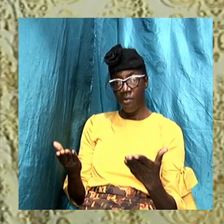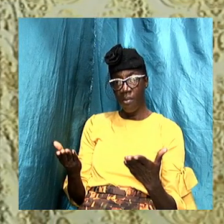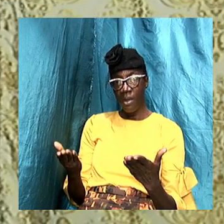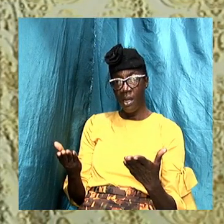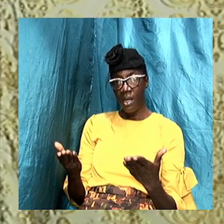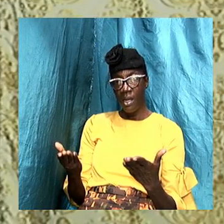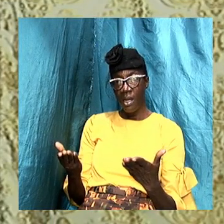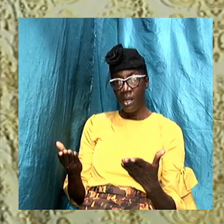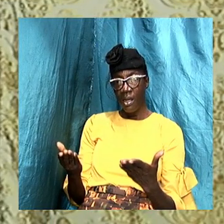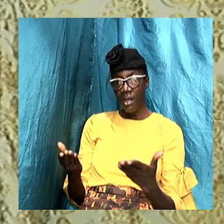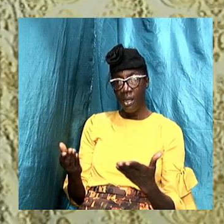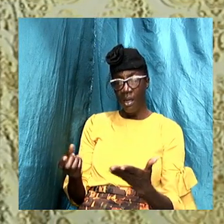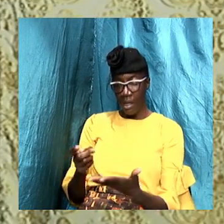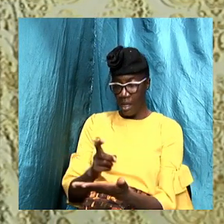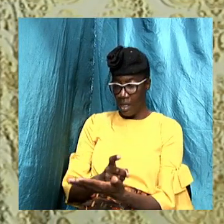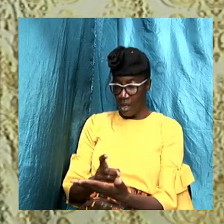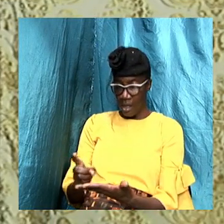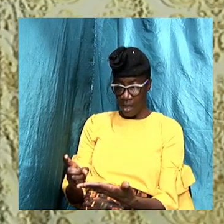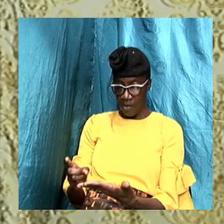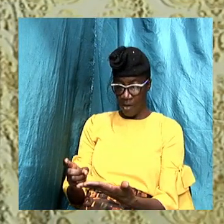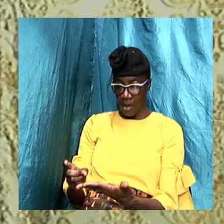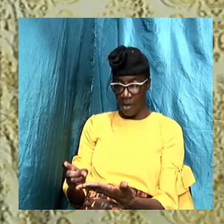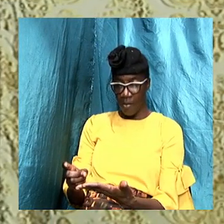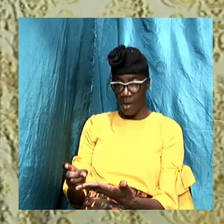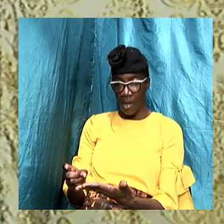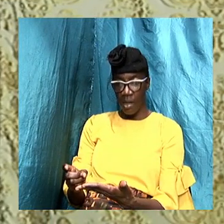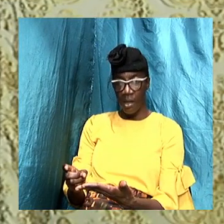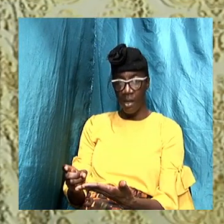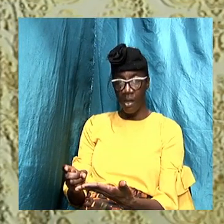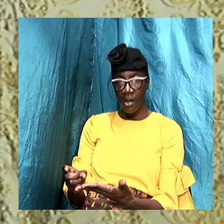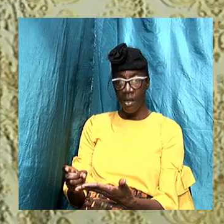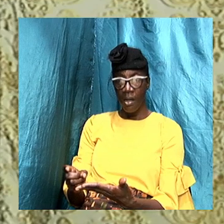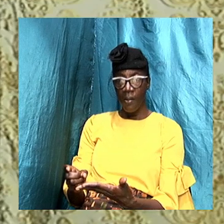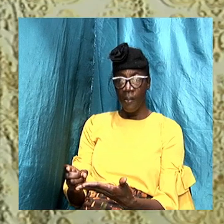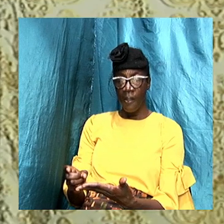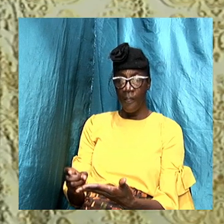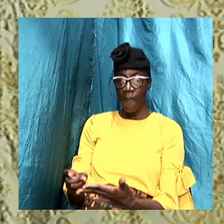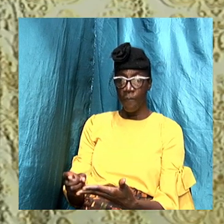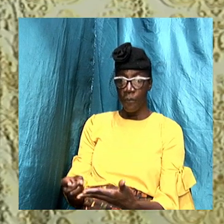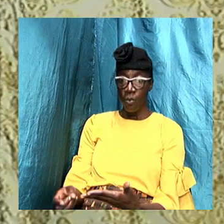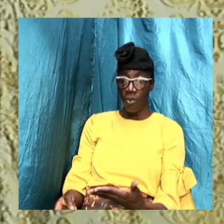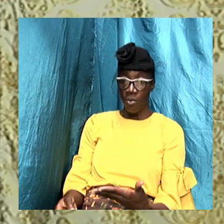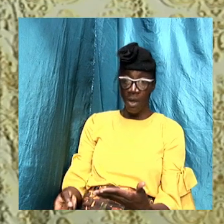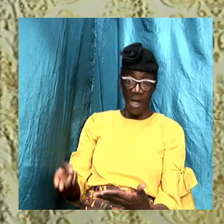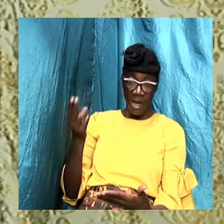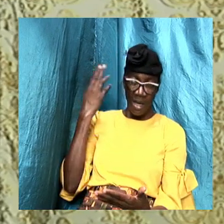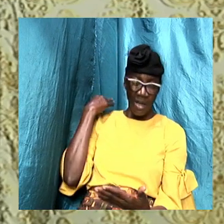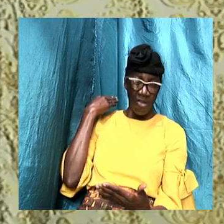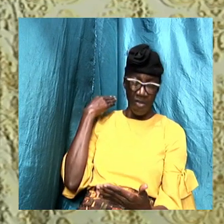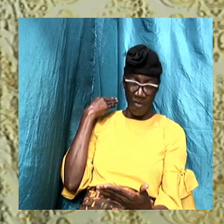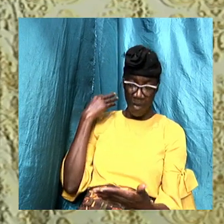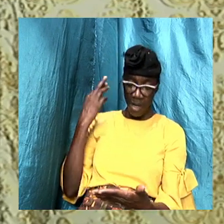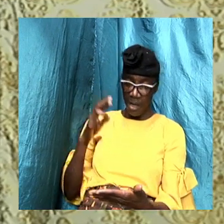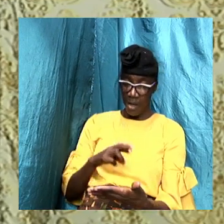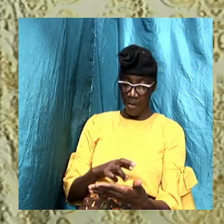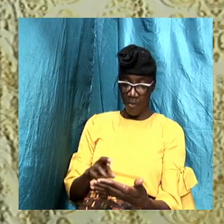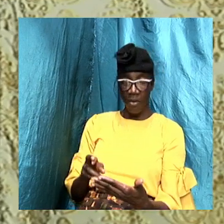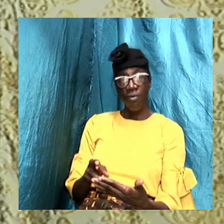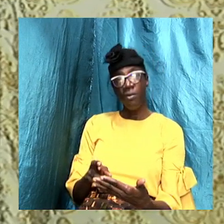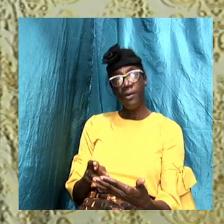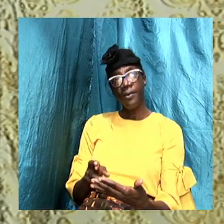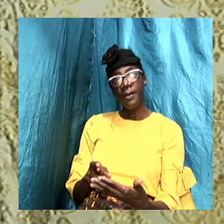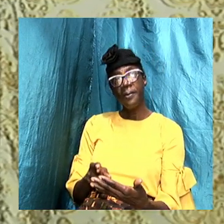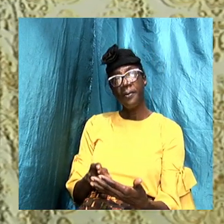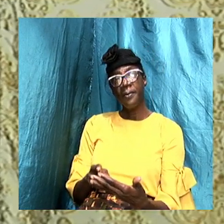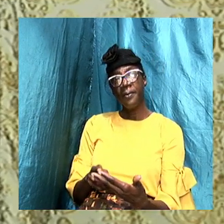then we close off as it pertain to historical resources there are